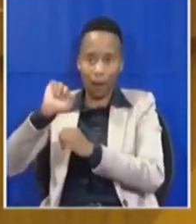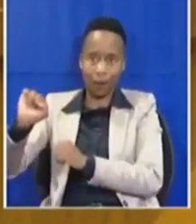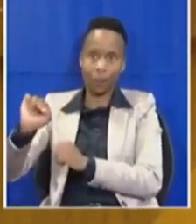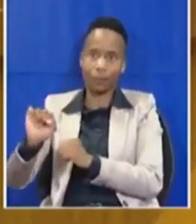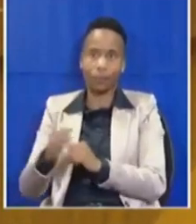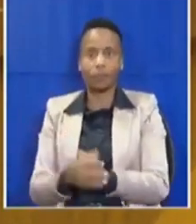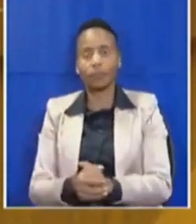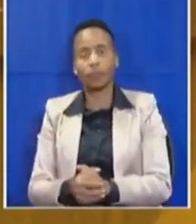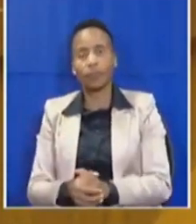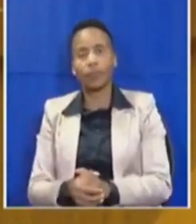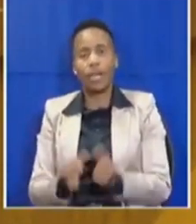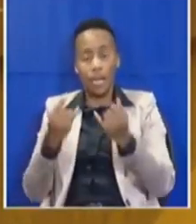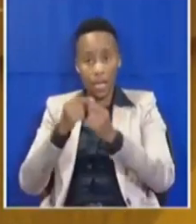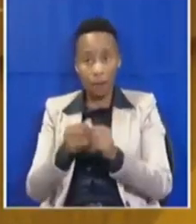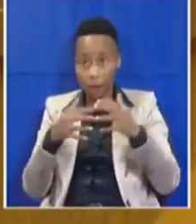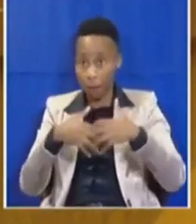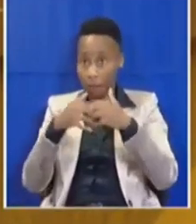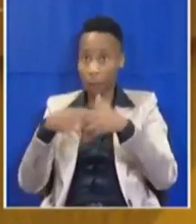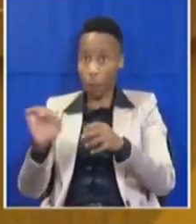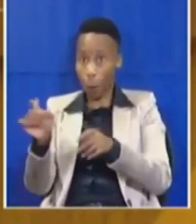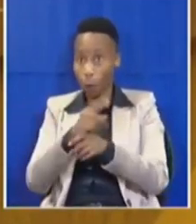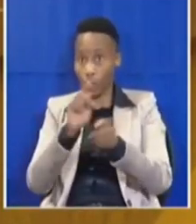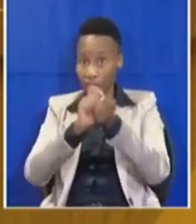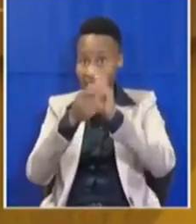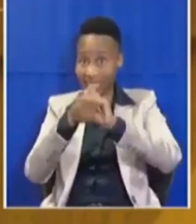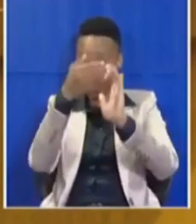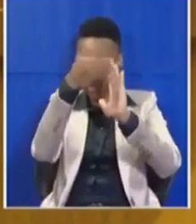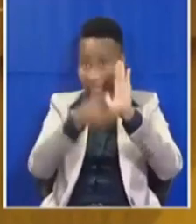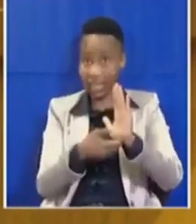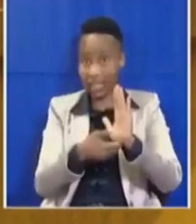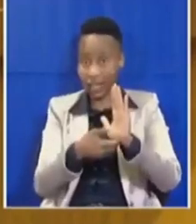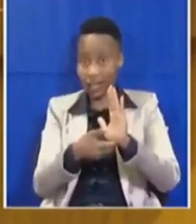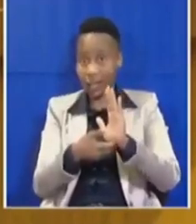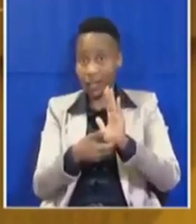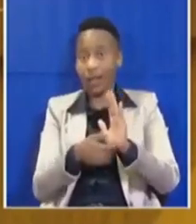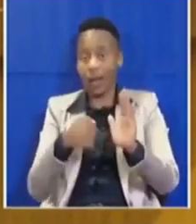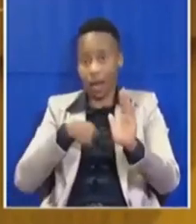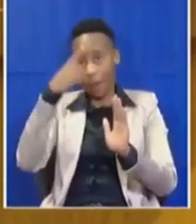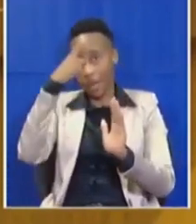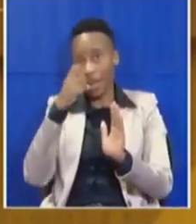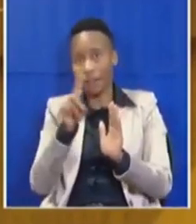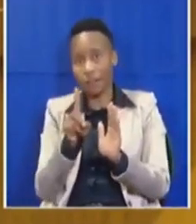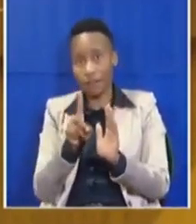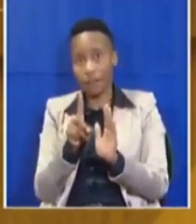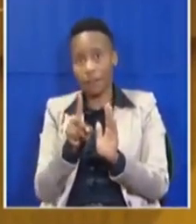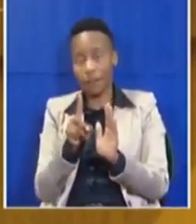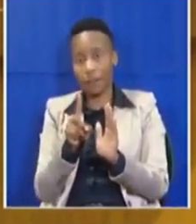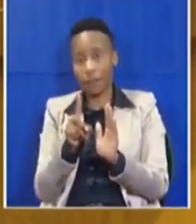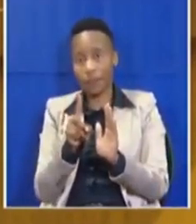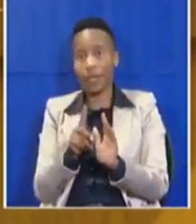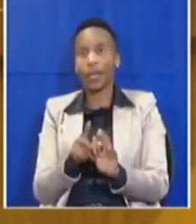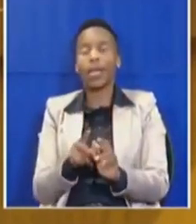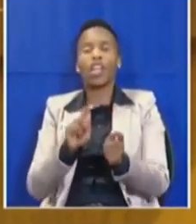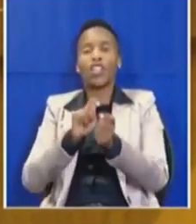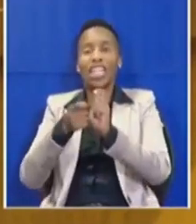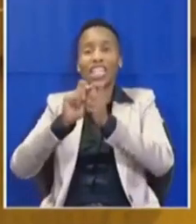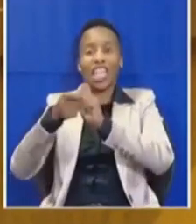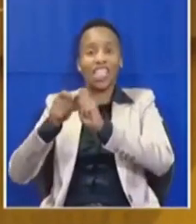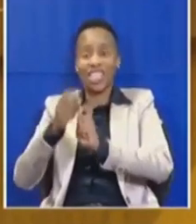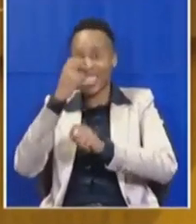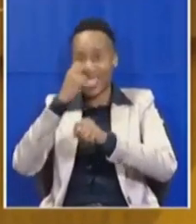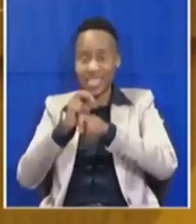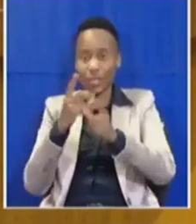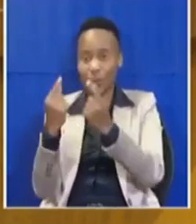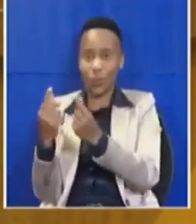If we implement these changes right away, I believe we can do the changes that we need